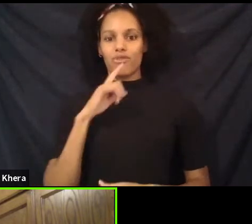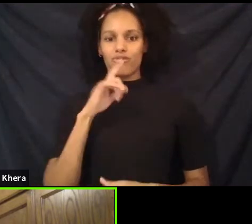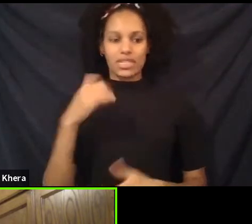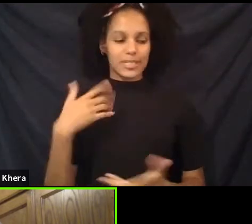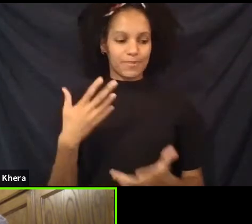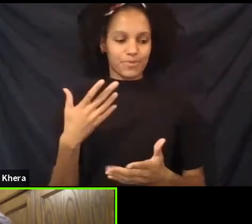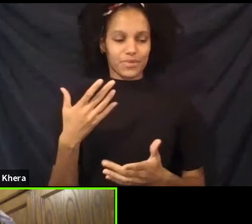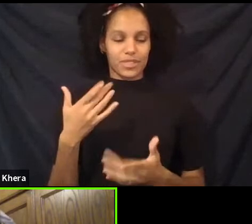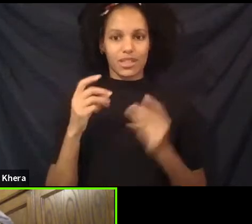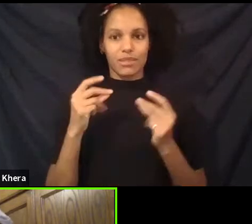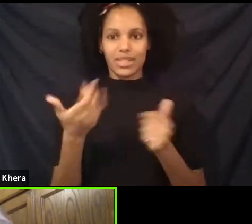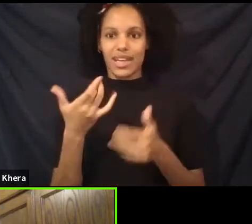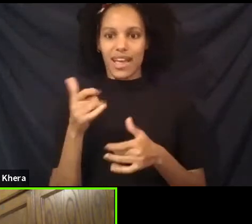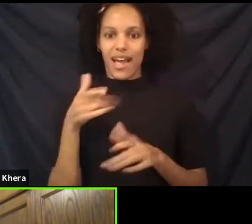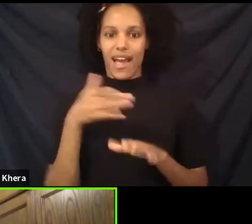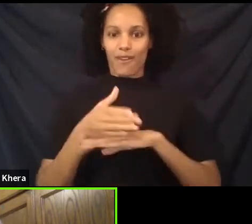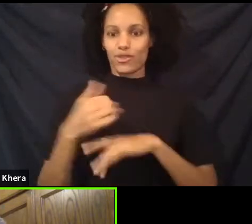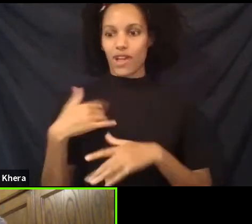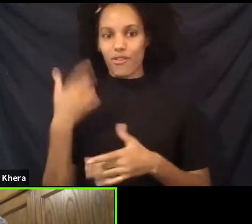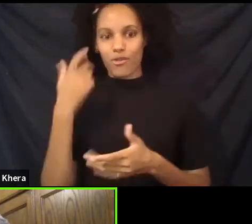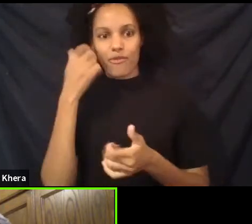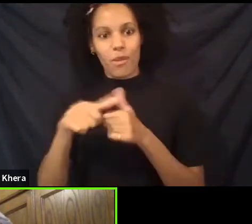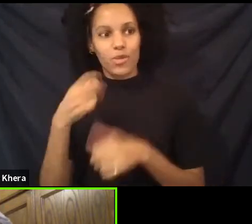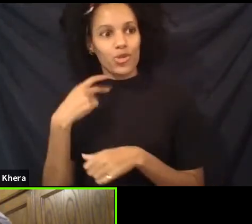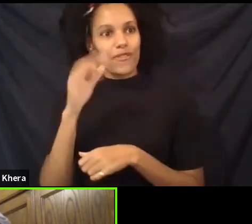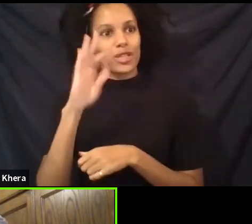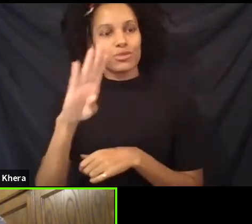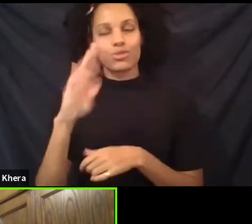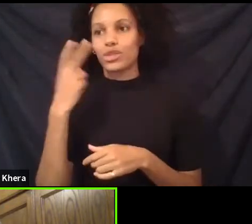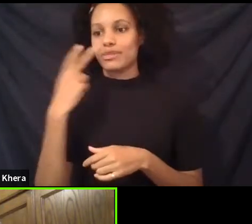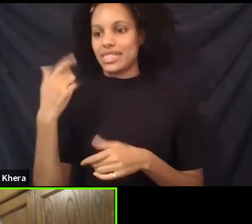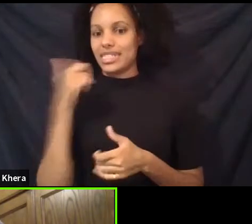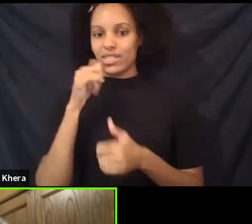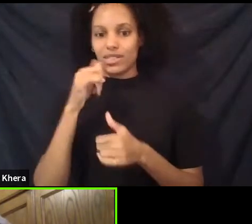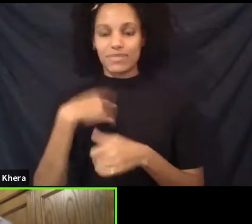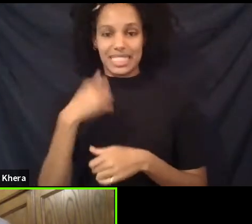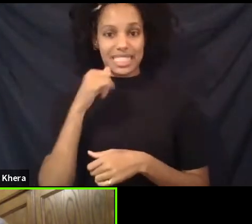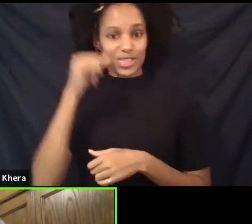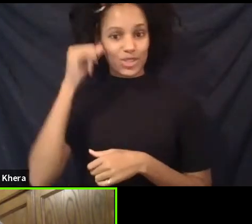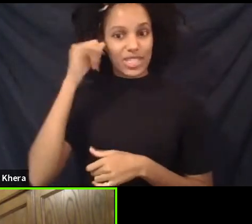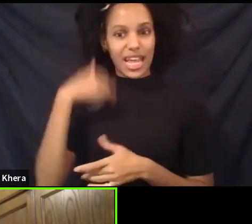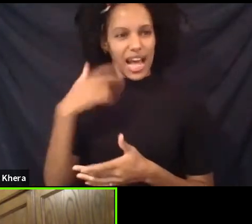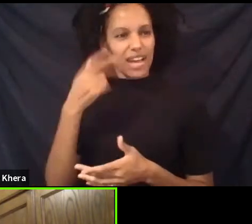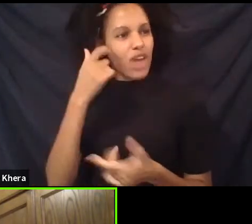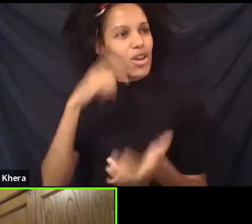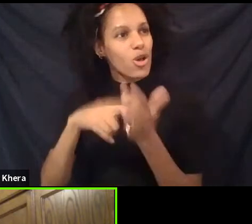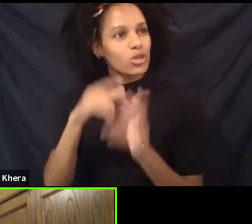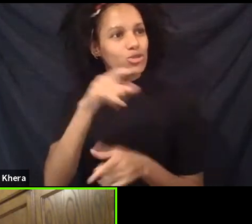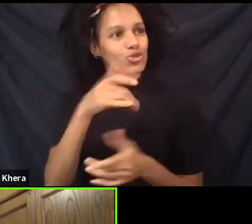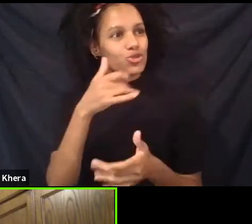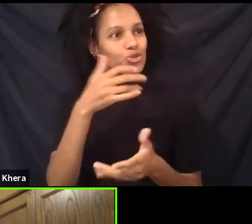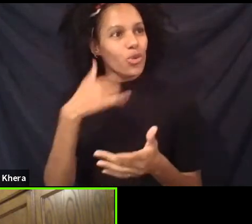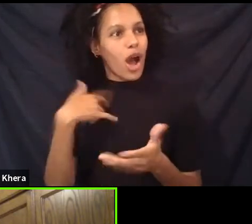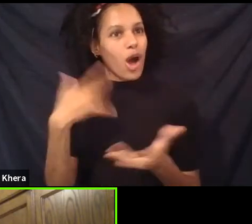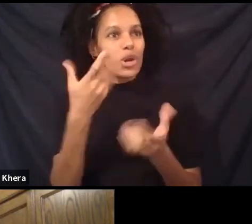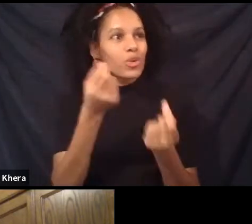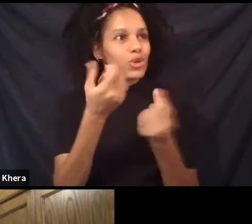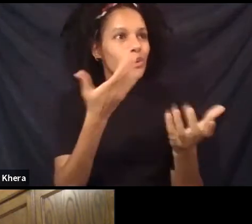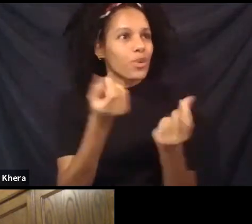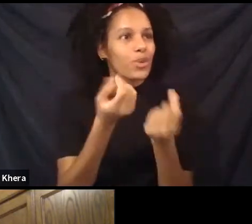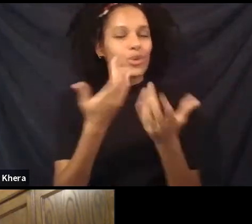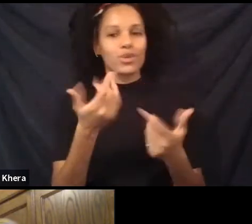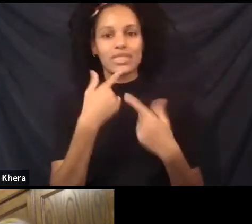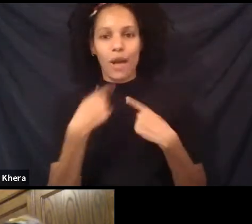voicebooked me yesterday. I was like, oh, my God. I knew her face looked really familiar. Like, what piece did we do? Yeah.